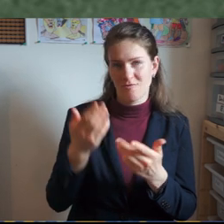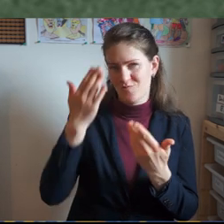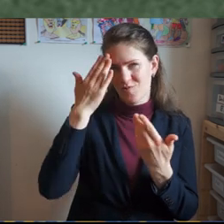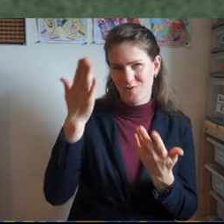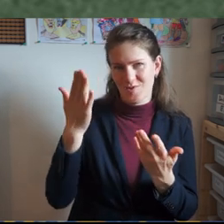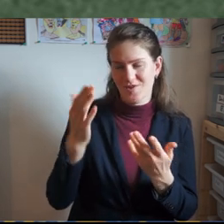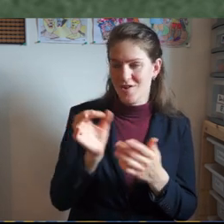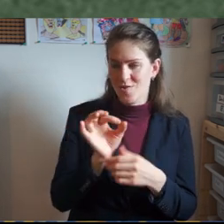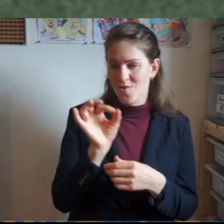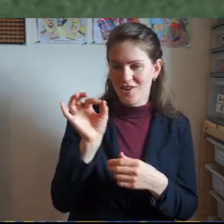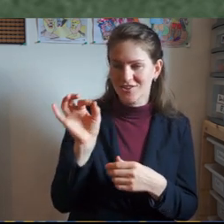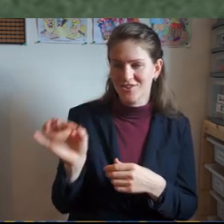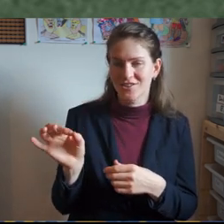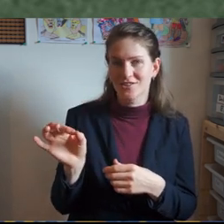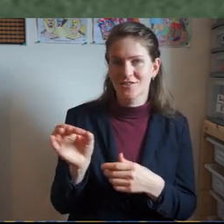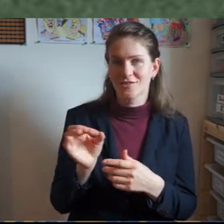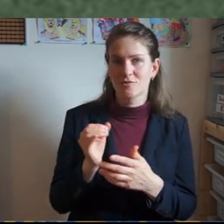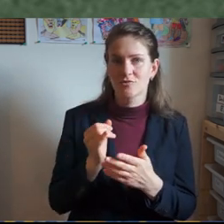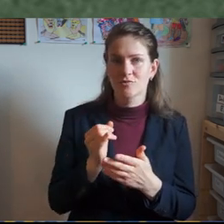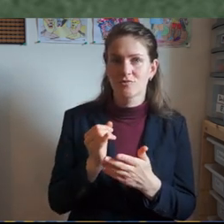wasn't the right question.